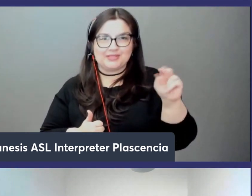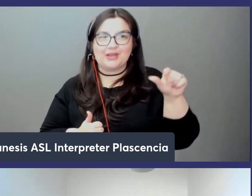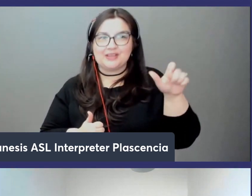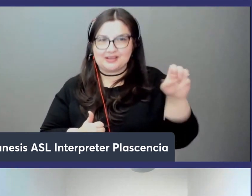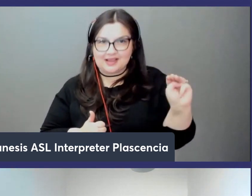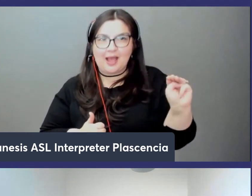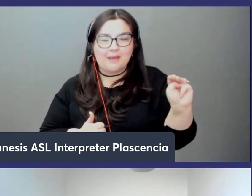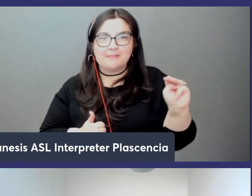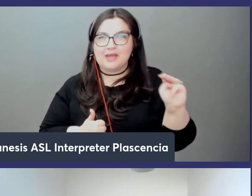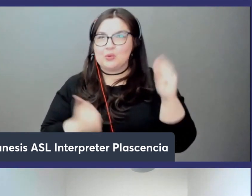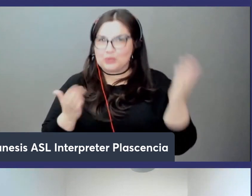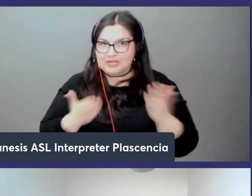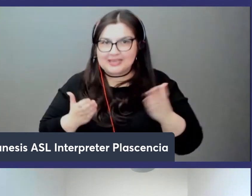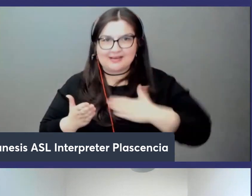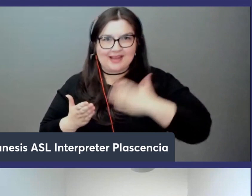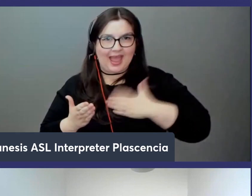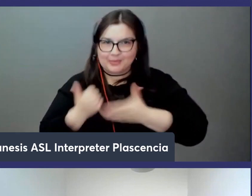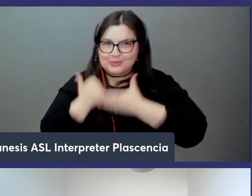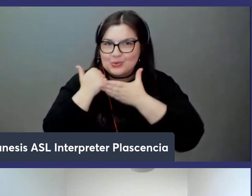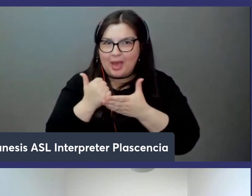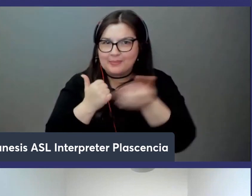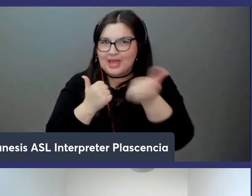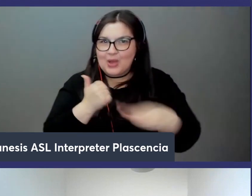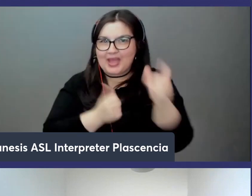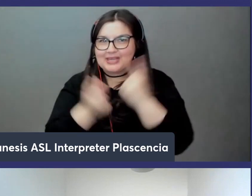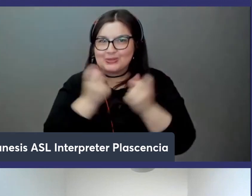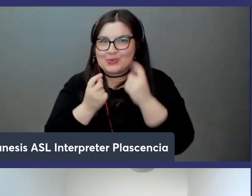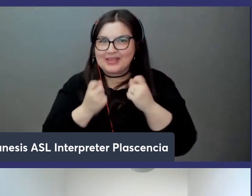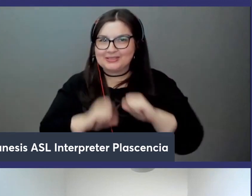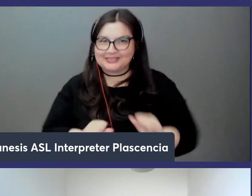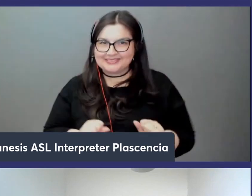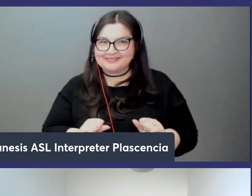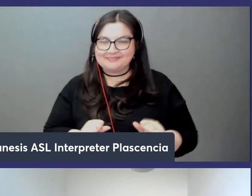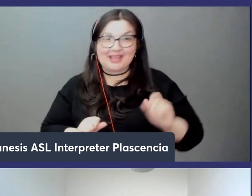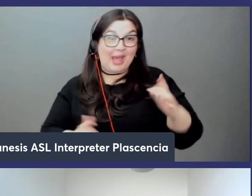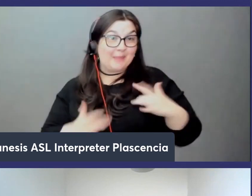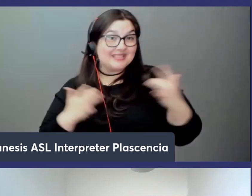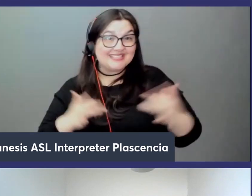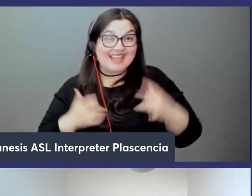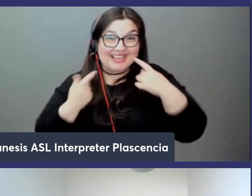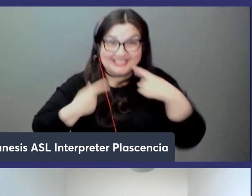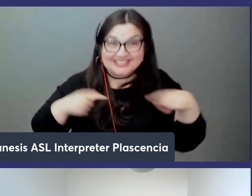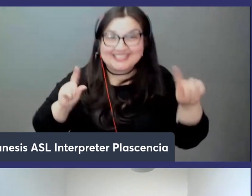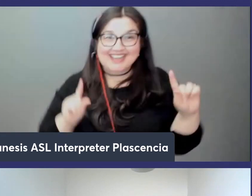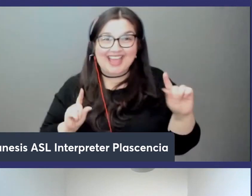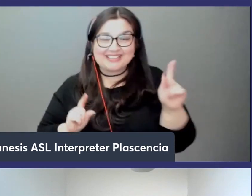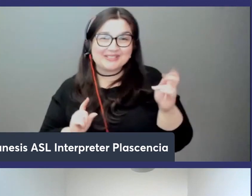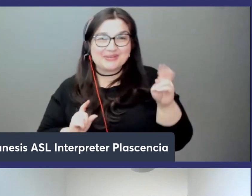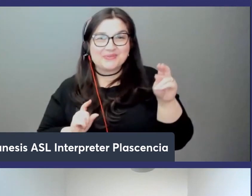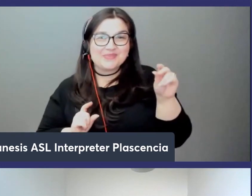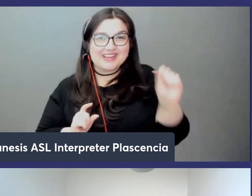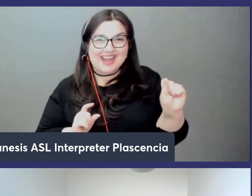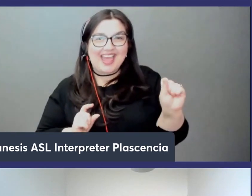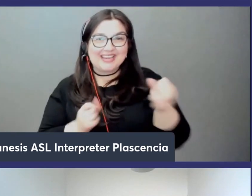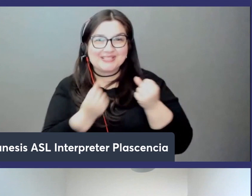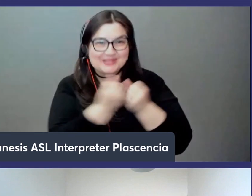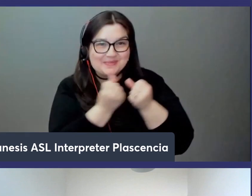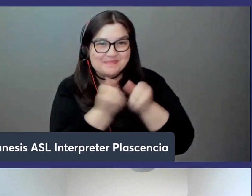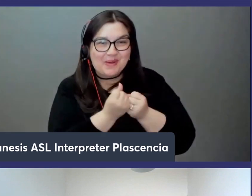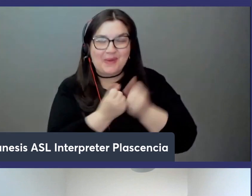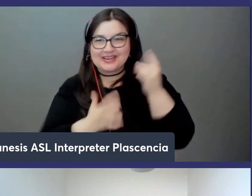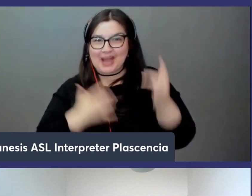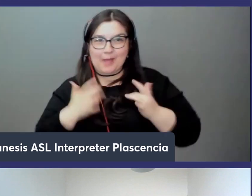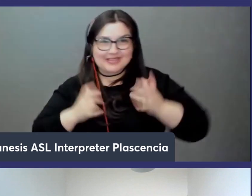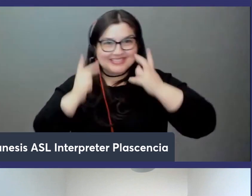of my teammates are on there we'll be glad to help you out uh with your questions but uh yeah i'm excited to announce the kubernetes support uh you know